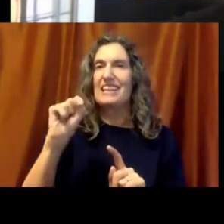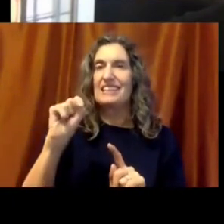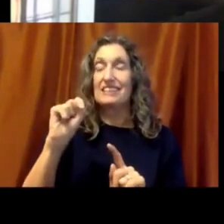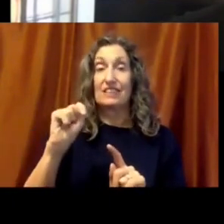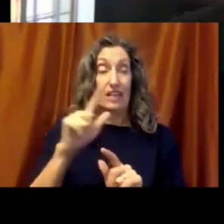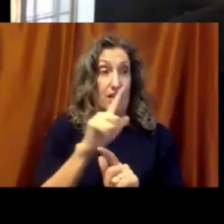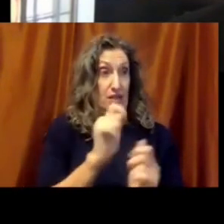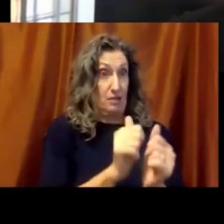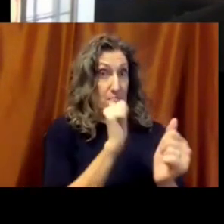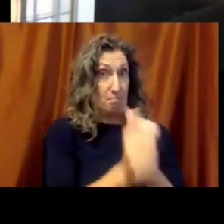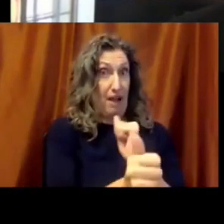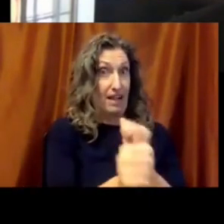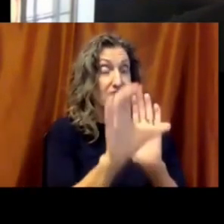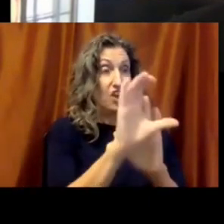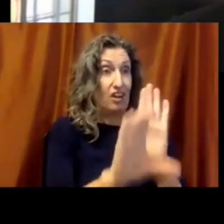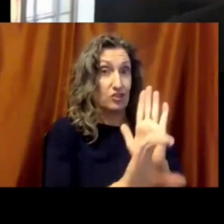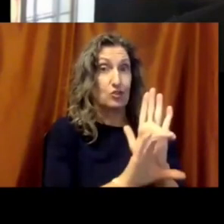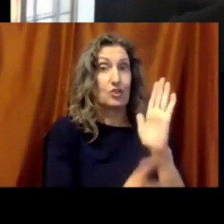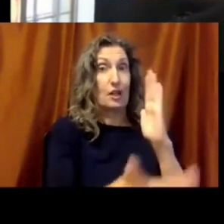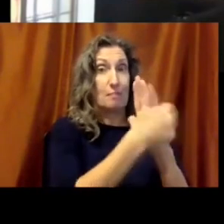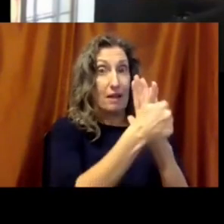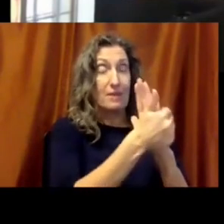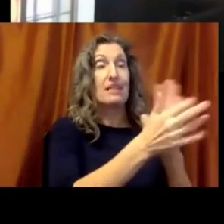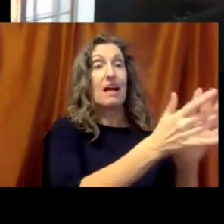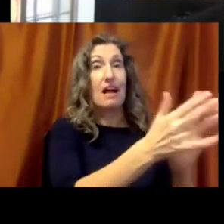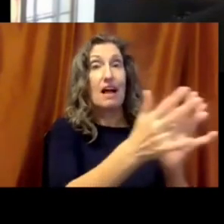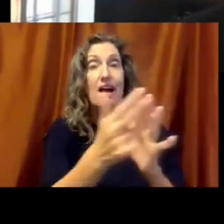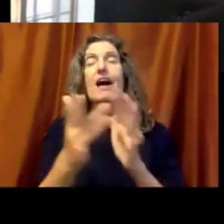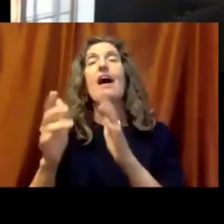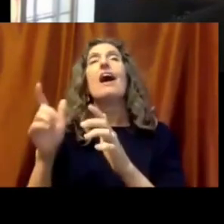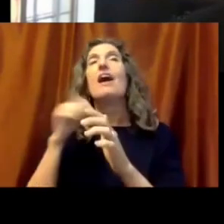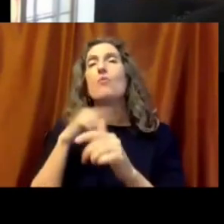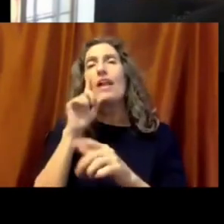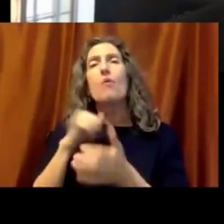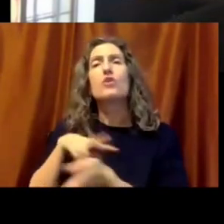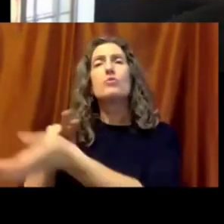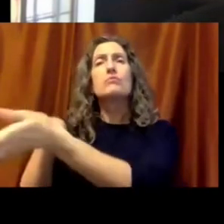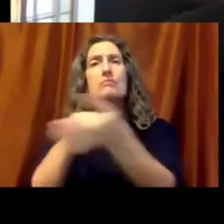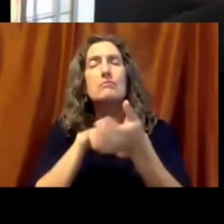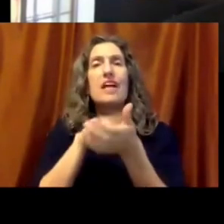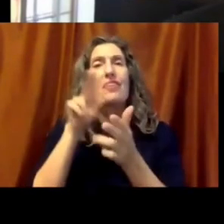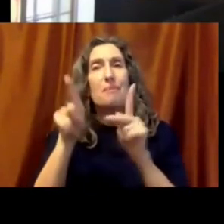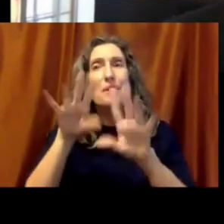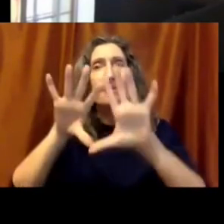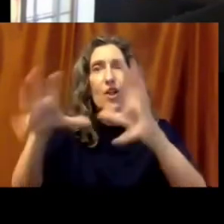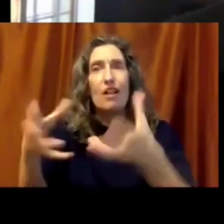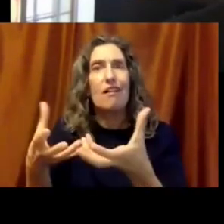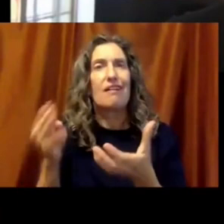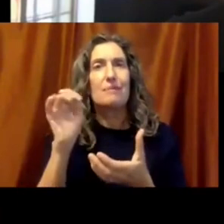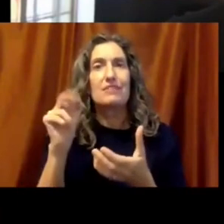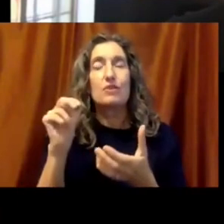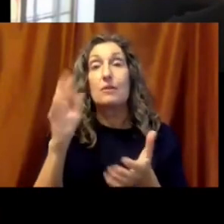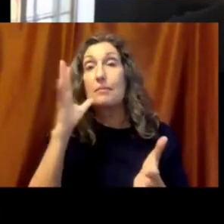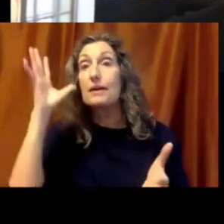to get input from the people of Minnesota. Ultimately, it'll be the people, the parents, the teachers, the administrators, the legislators coming